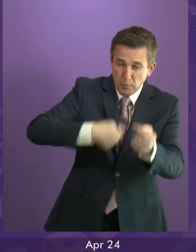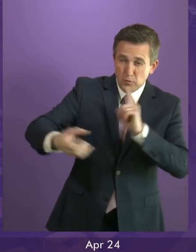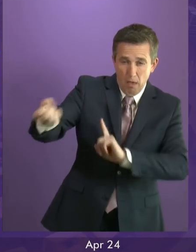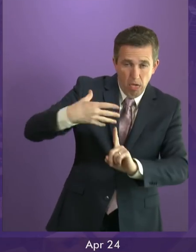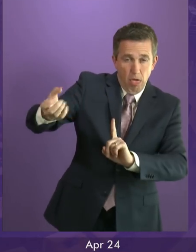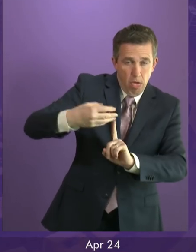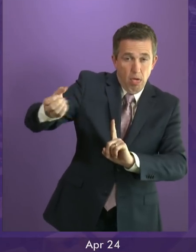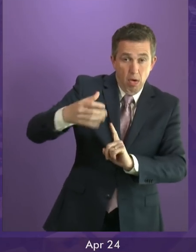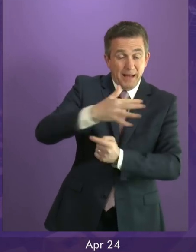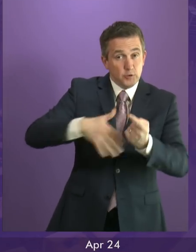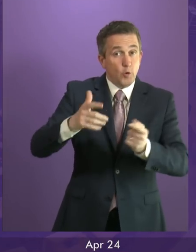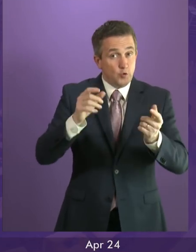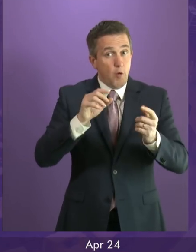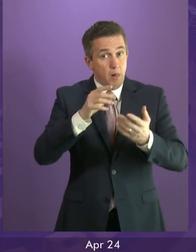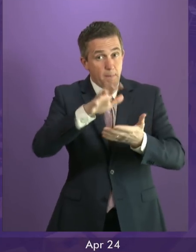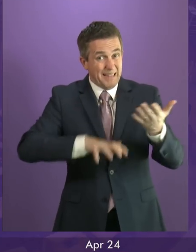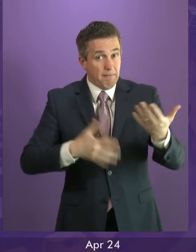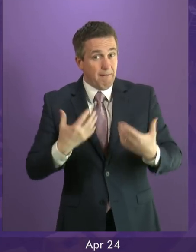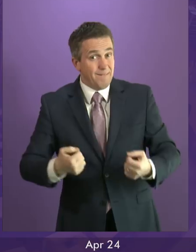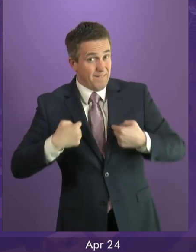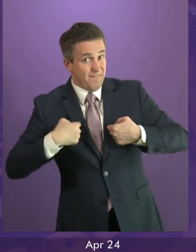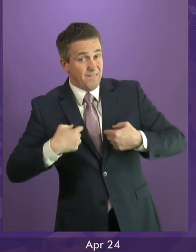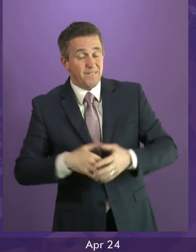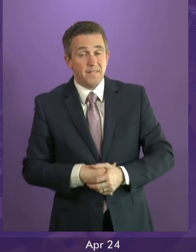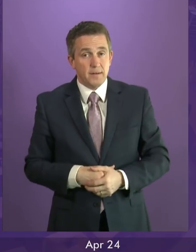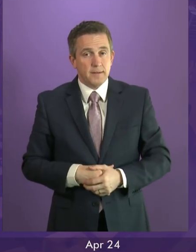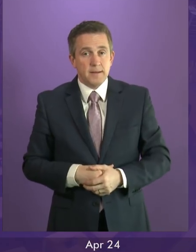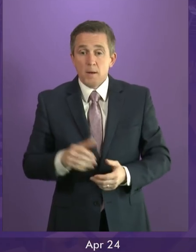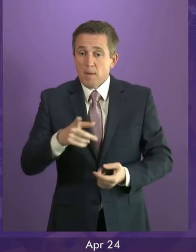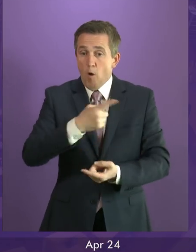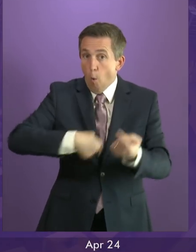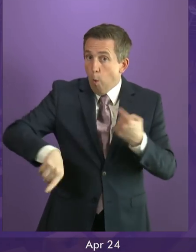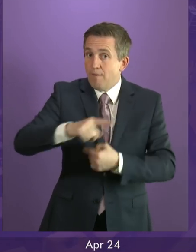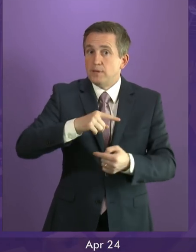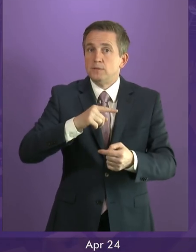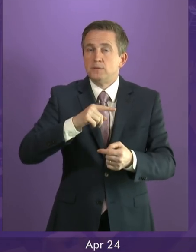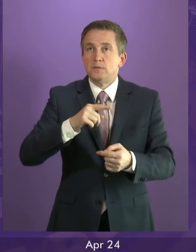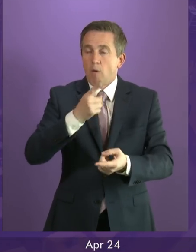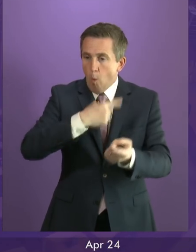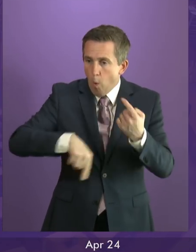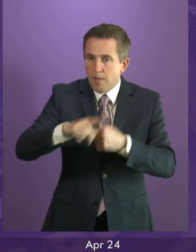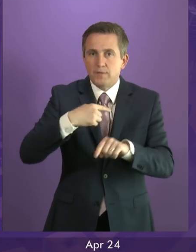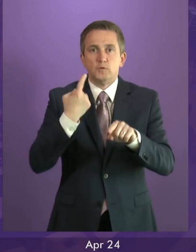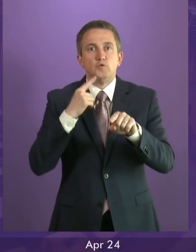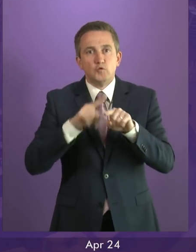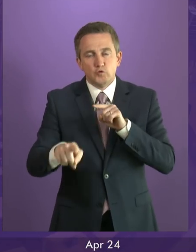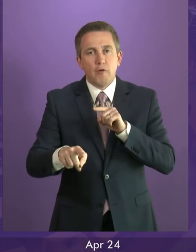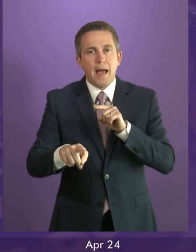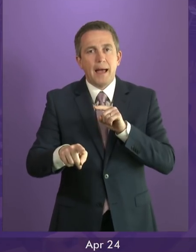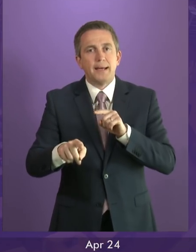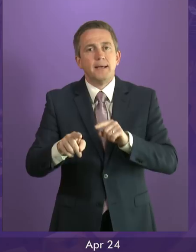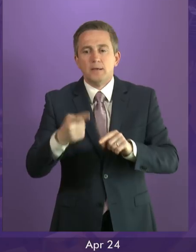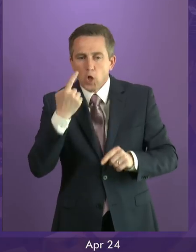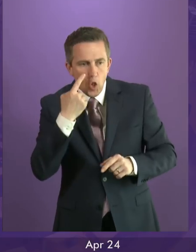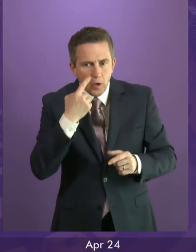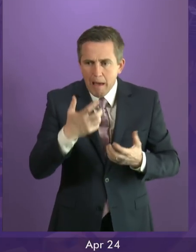abuse. But the more important point here is this. We all of us should try to do things better and differently